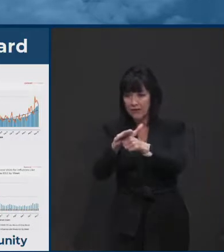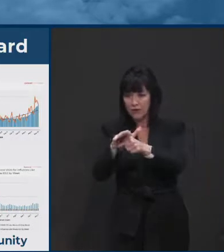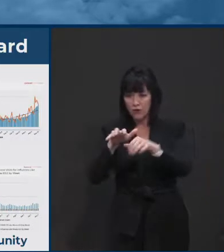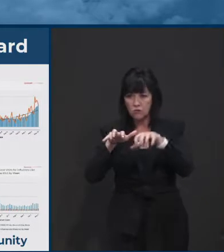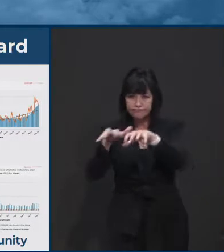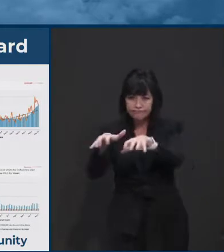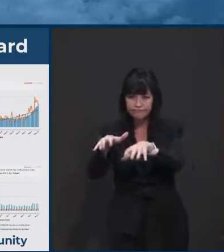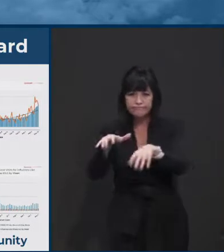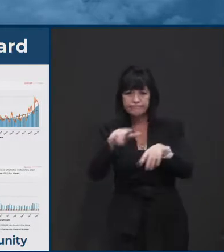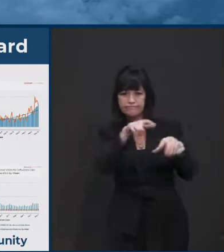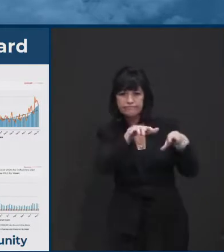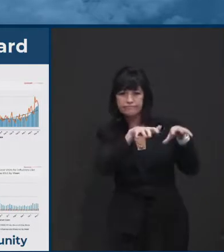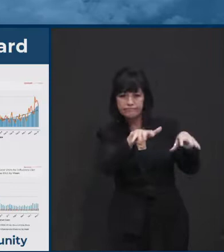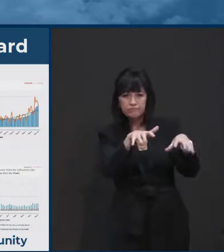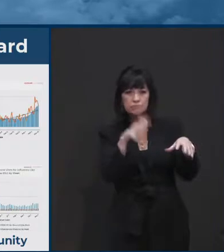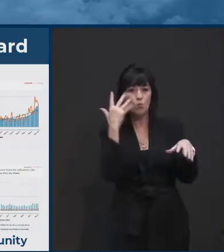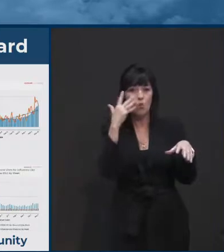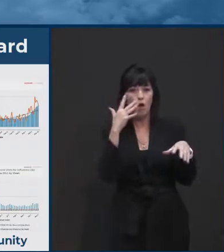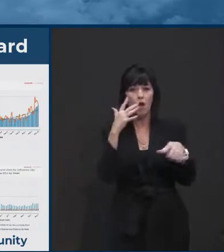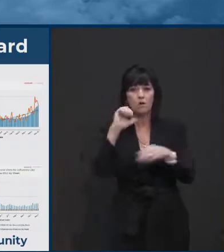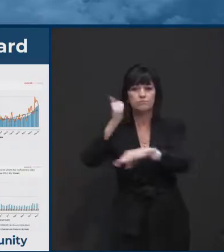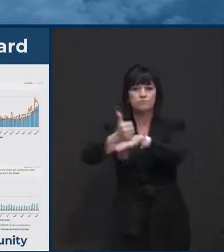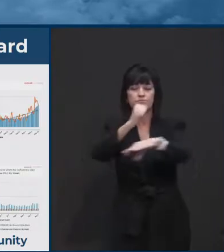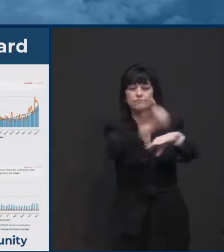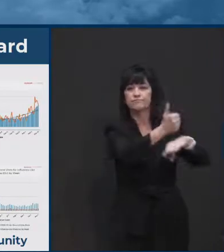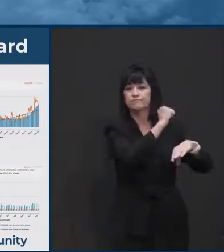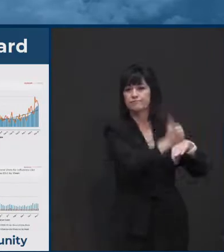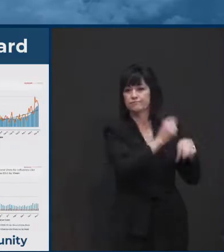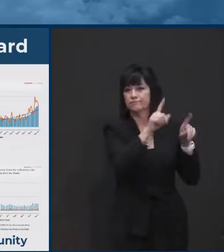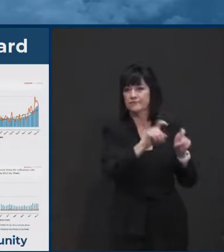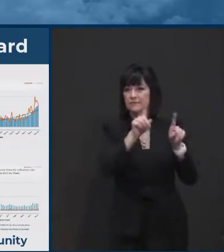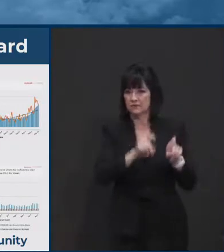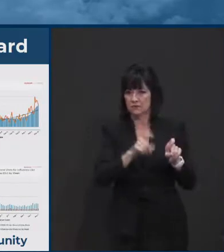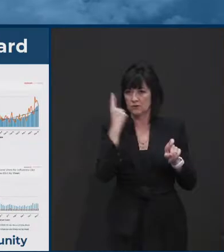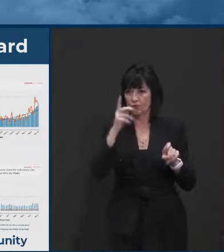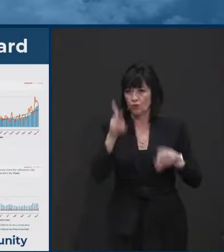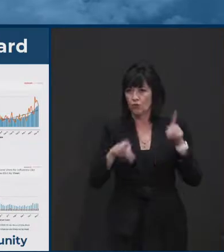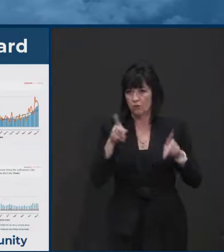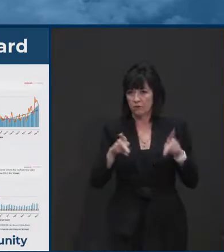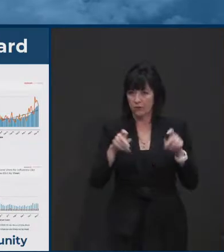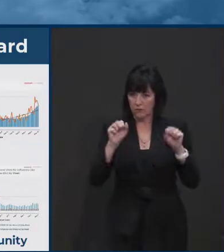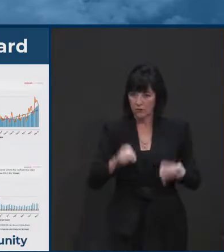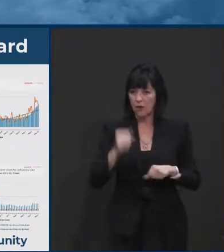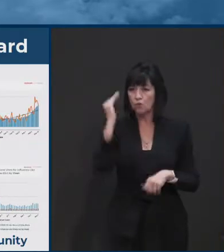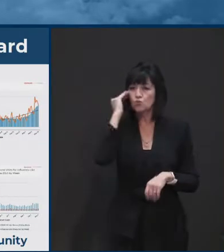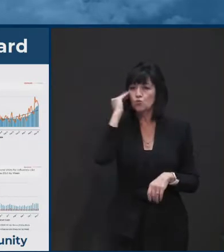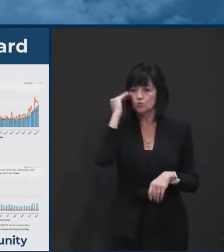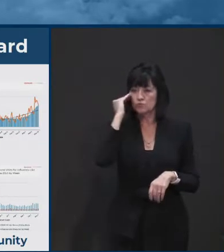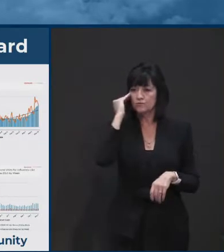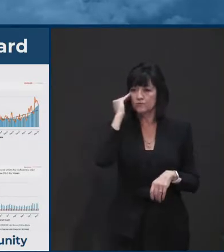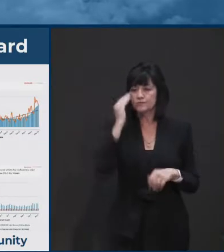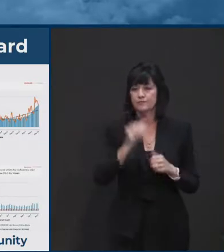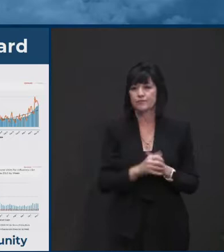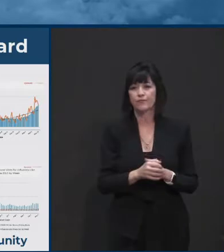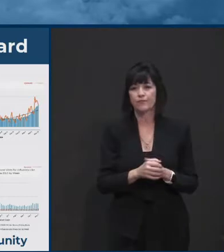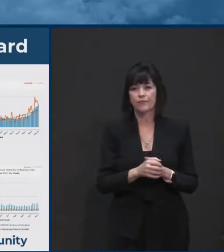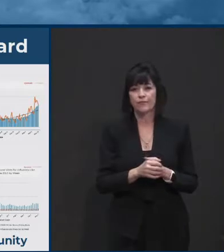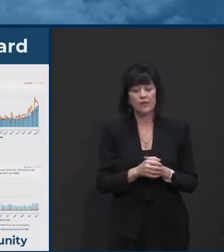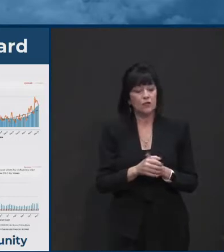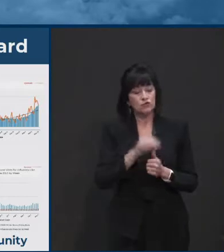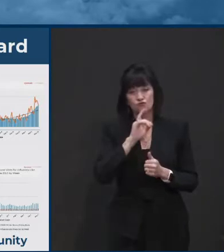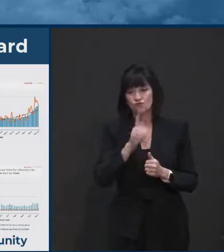cases. The percent positive, not as dramatically when you look under the test positive, but clearly